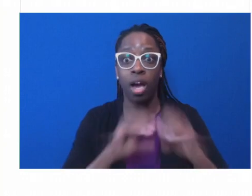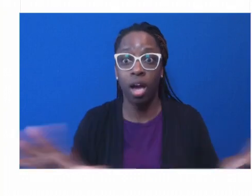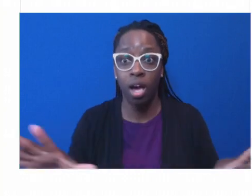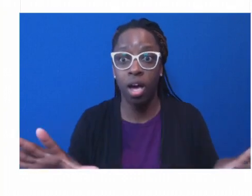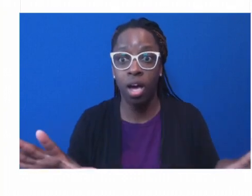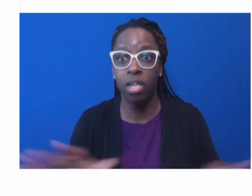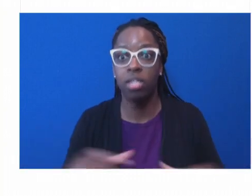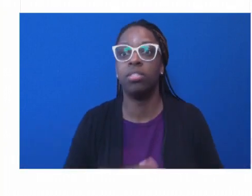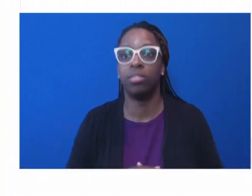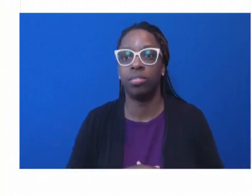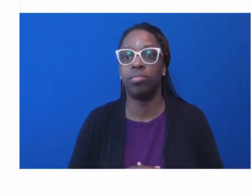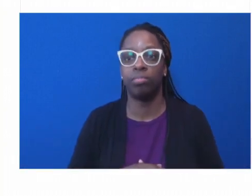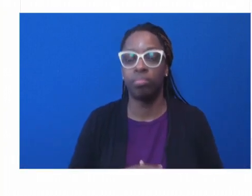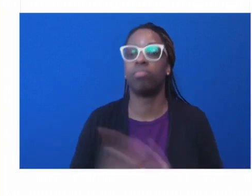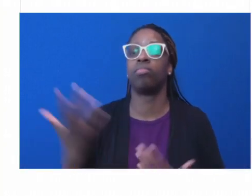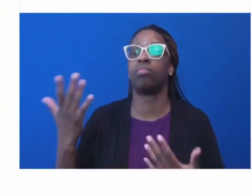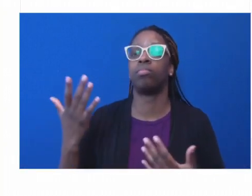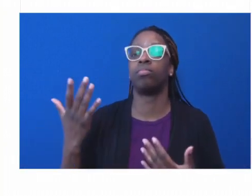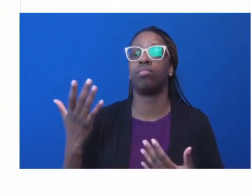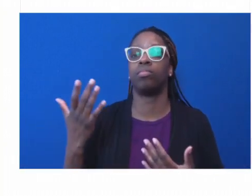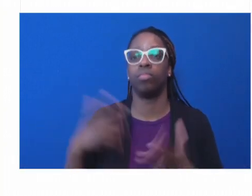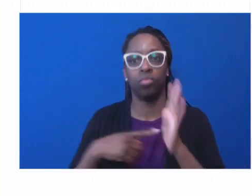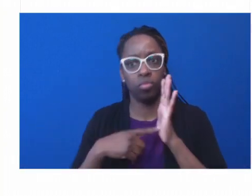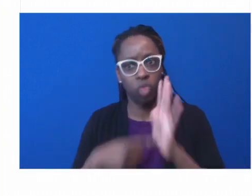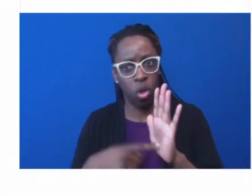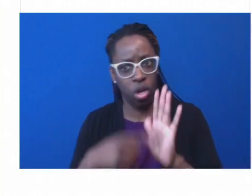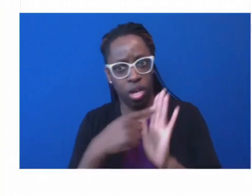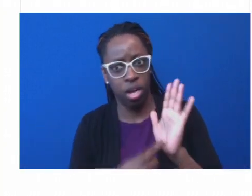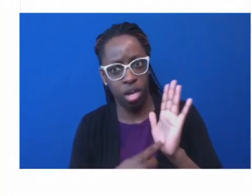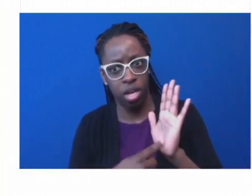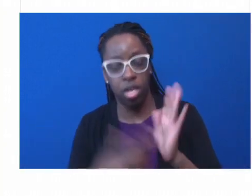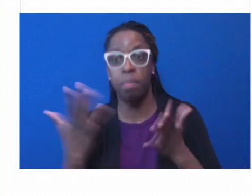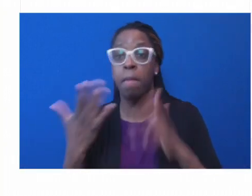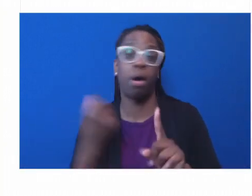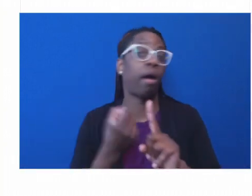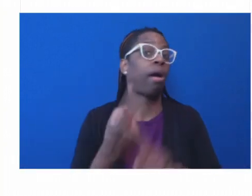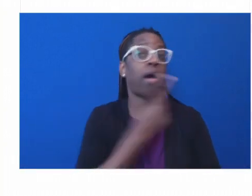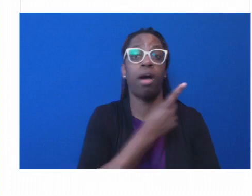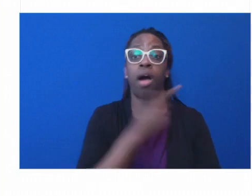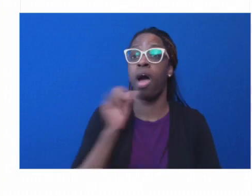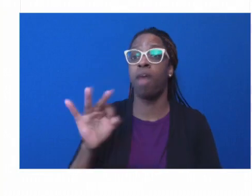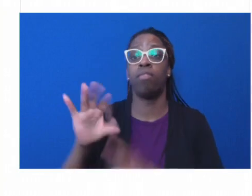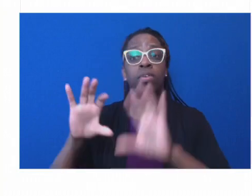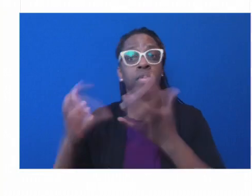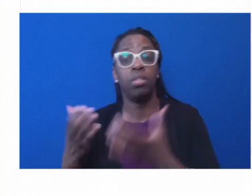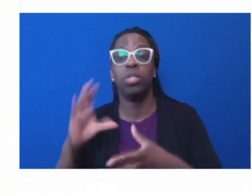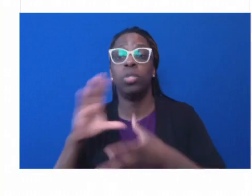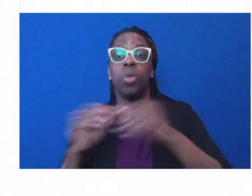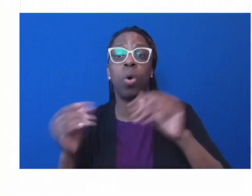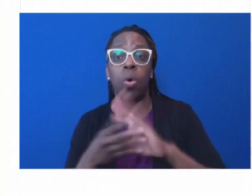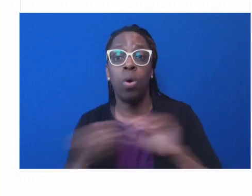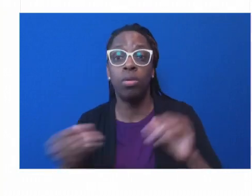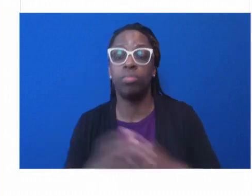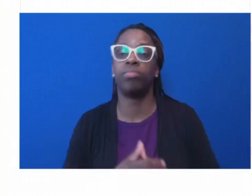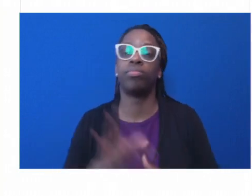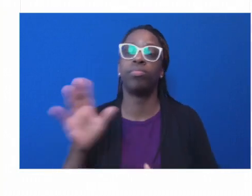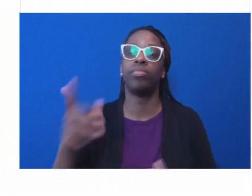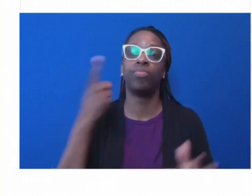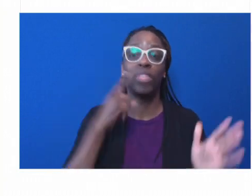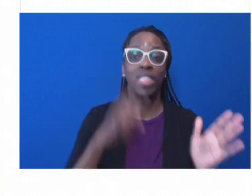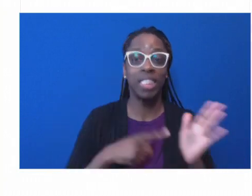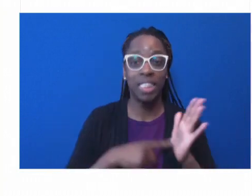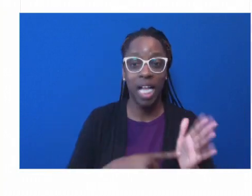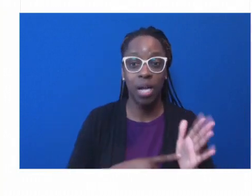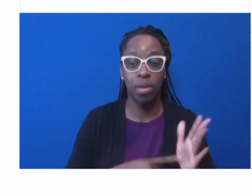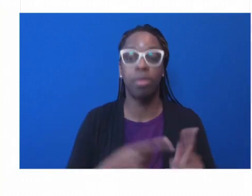community stories. You know, to what extent is the mayor talking about the linkage between health, economics, and safety?